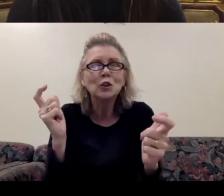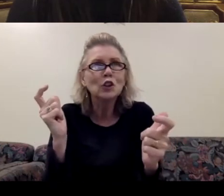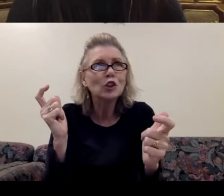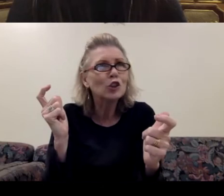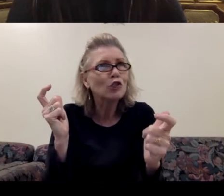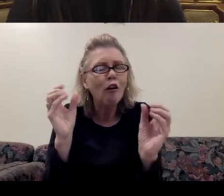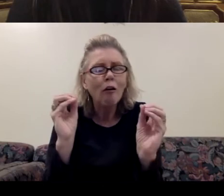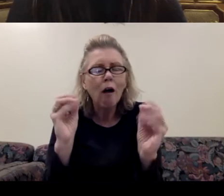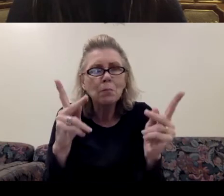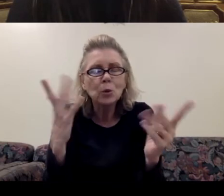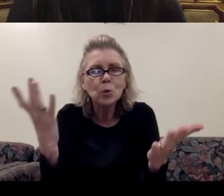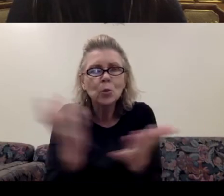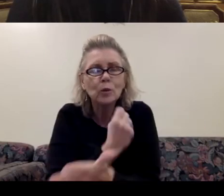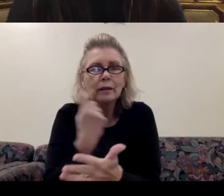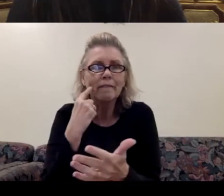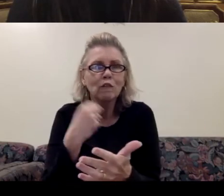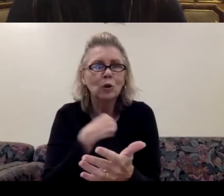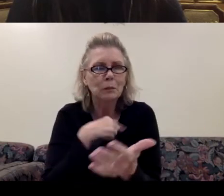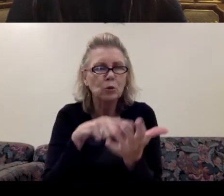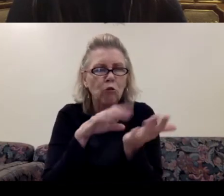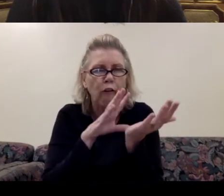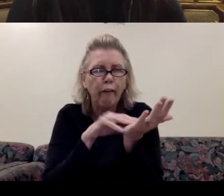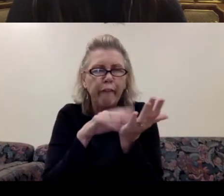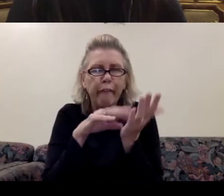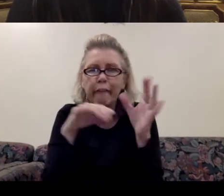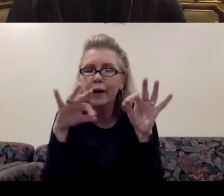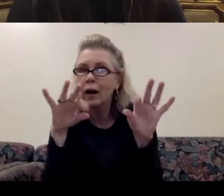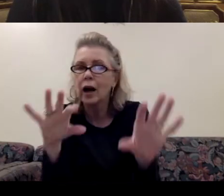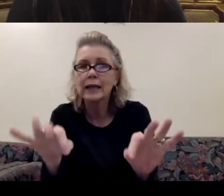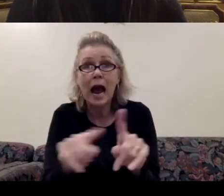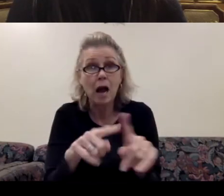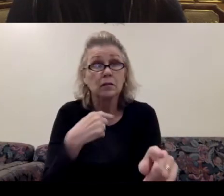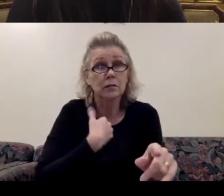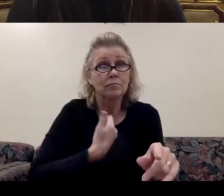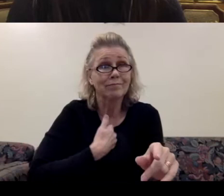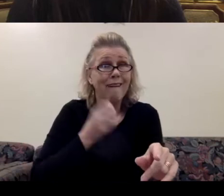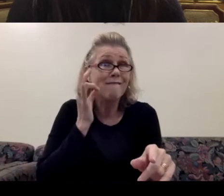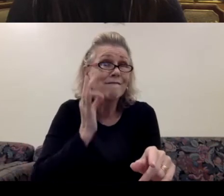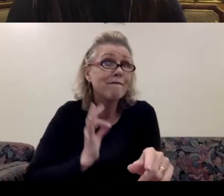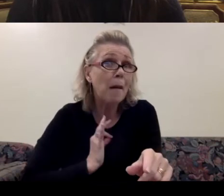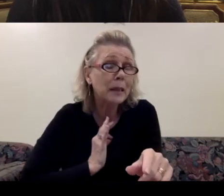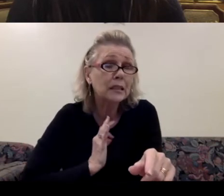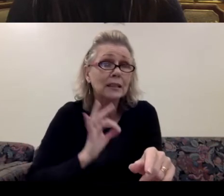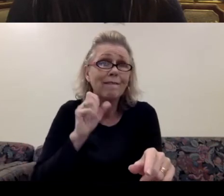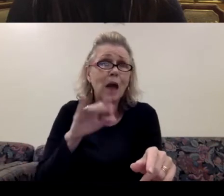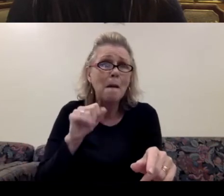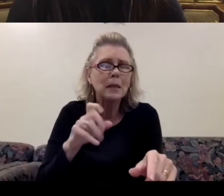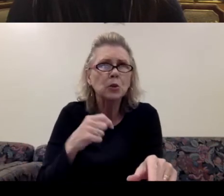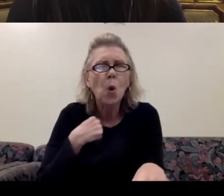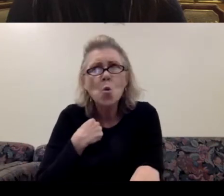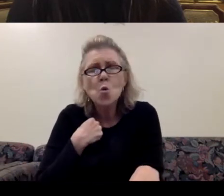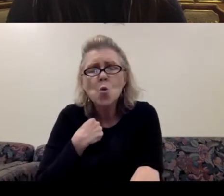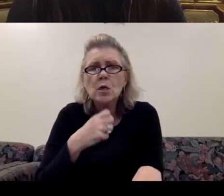opportunity for me. As a feminist, so pissed off